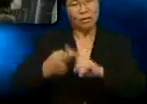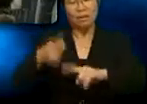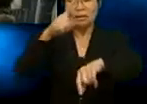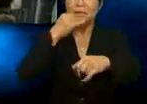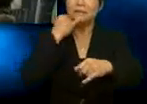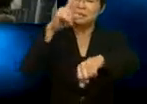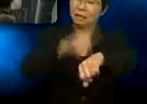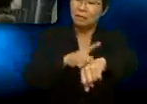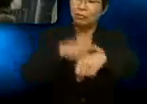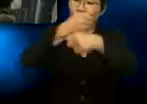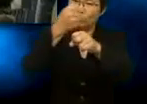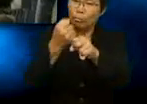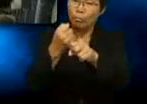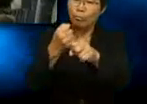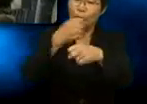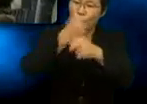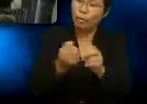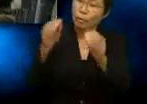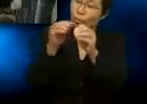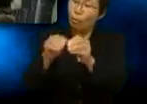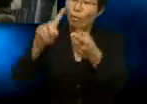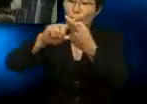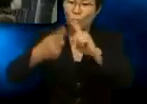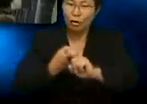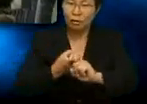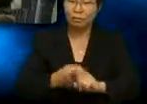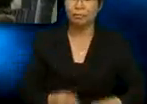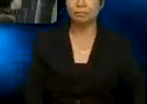more friends. here If you find You